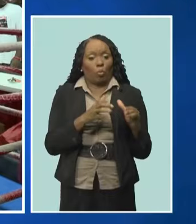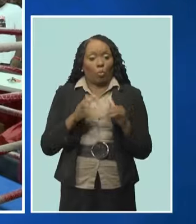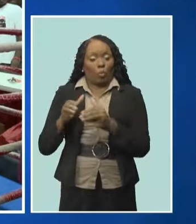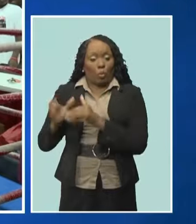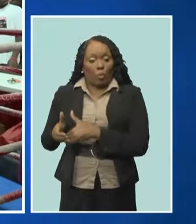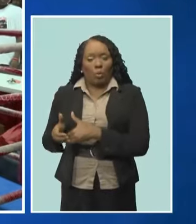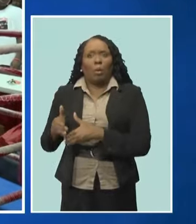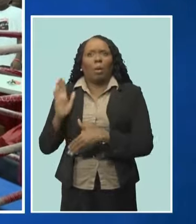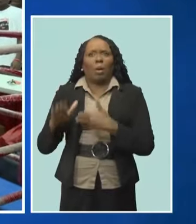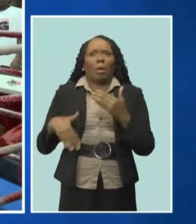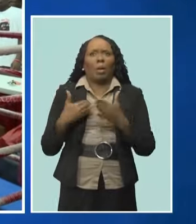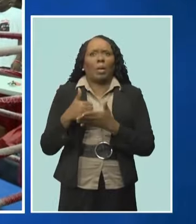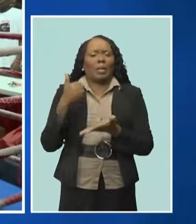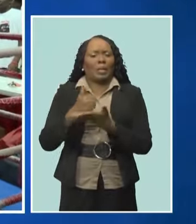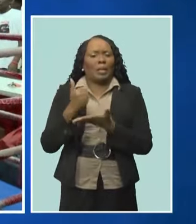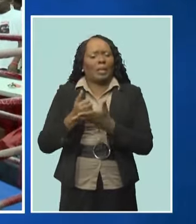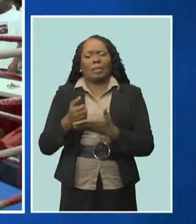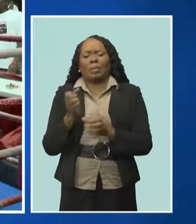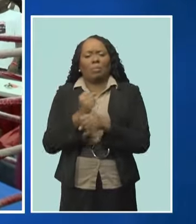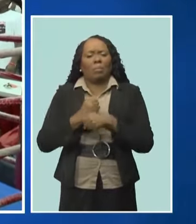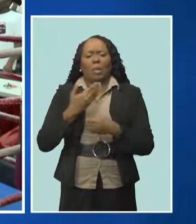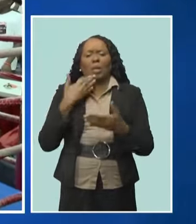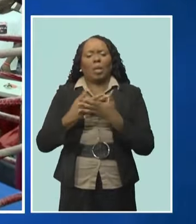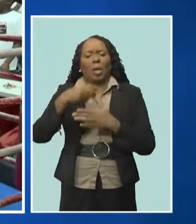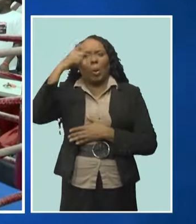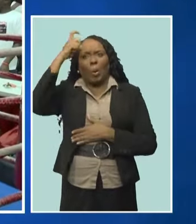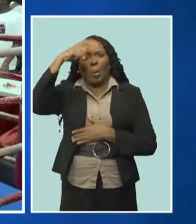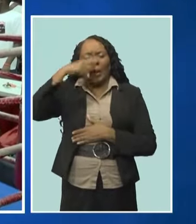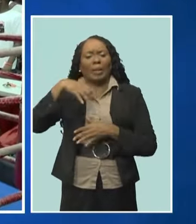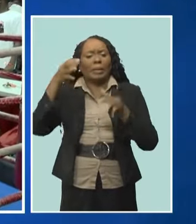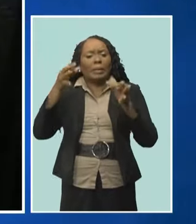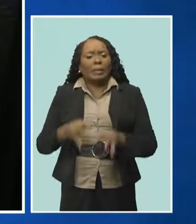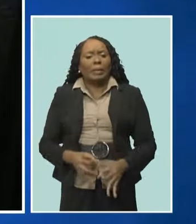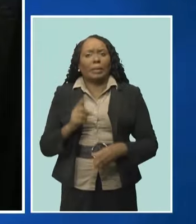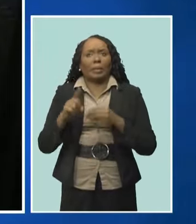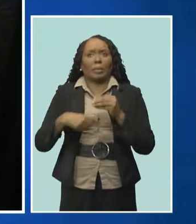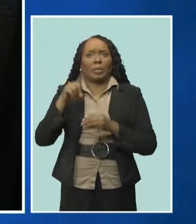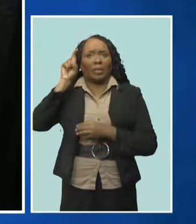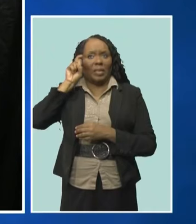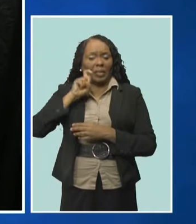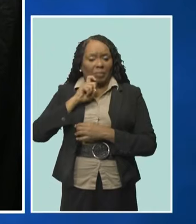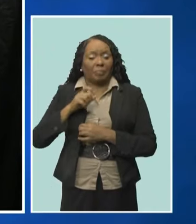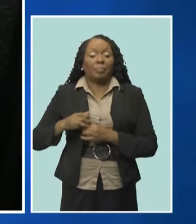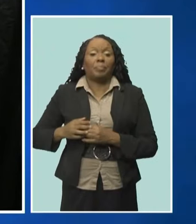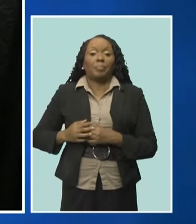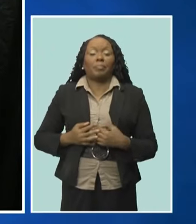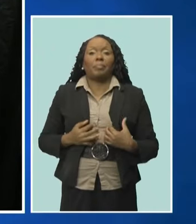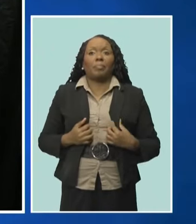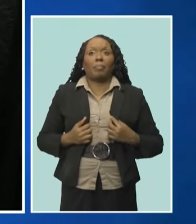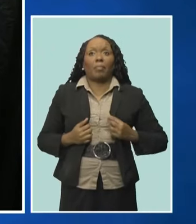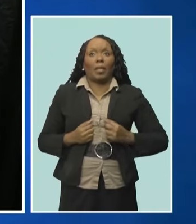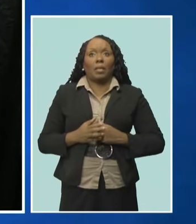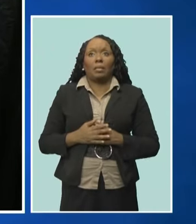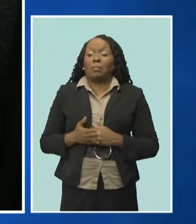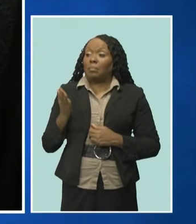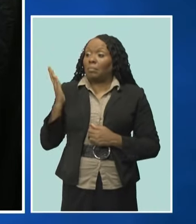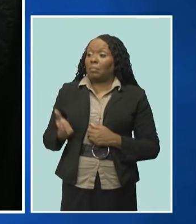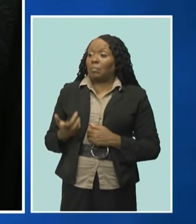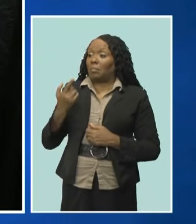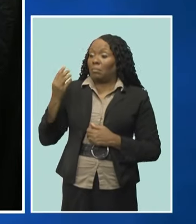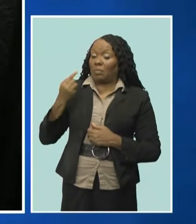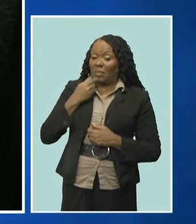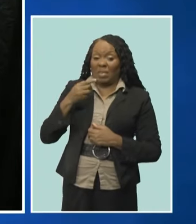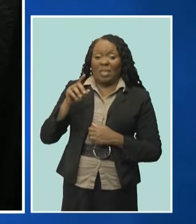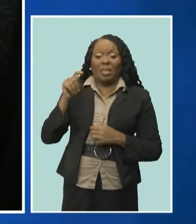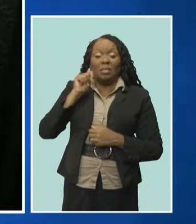geared towards helping them to make wiser choices regarding sex. Ms. Raffel said they have found that teenagers are more comfortable